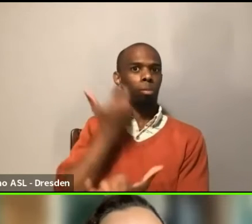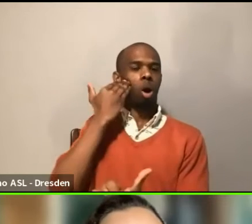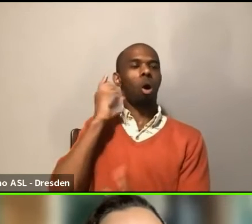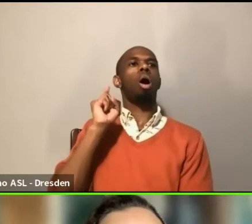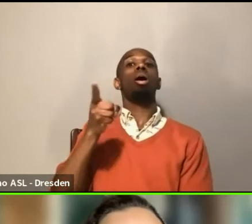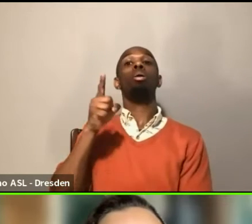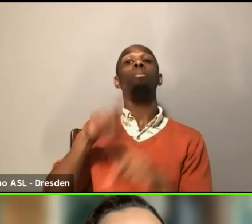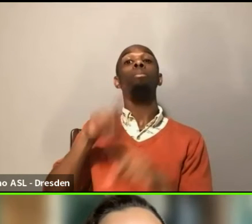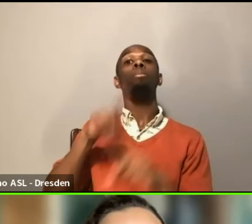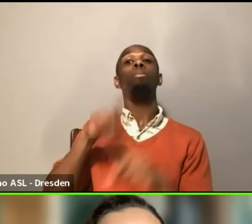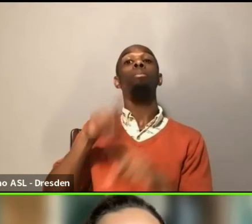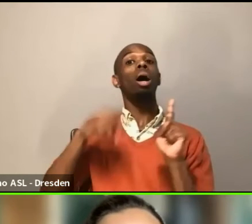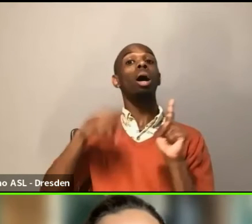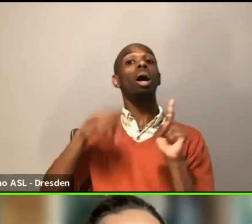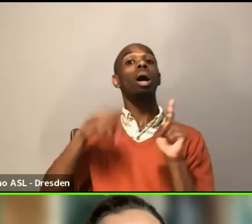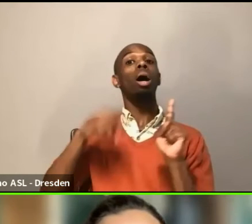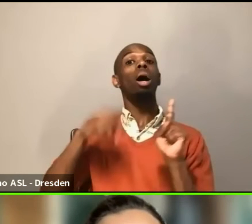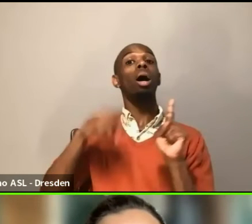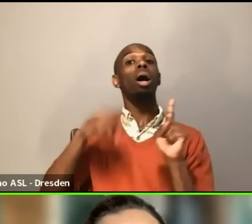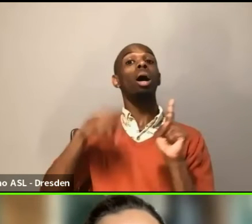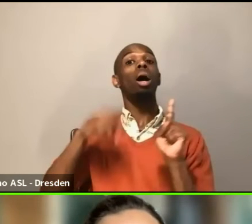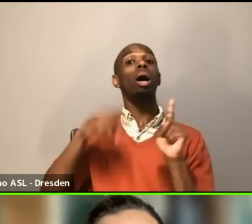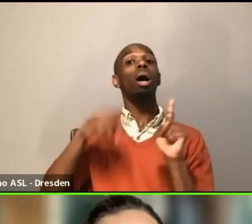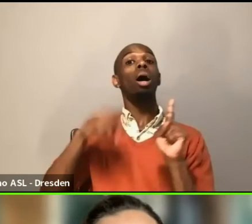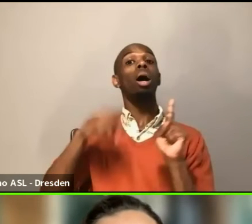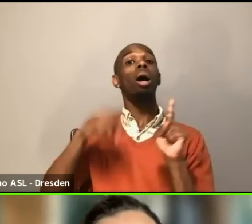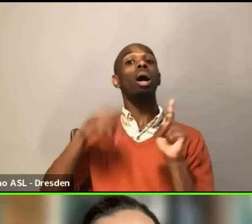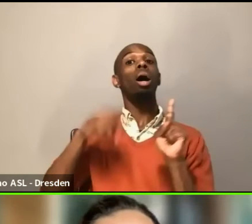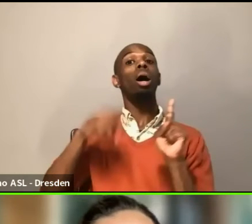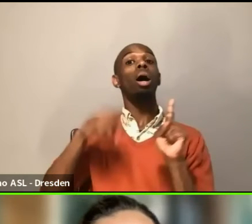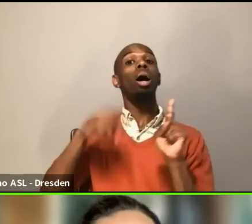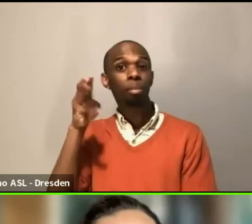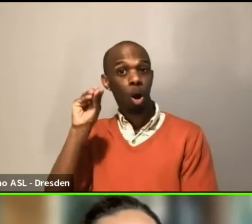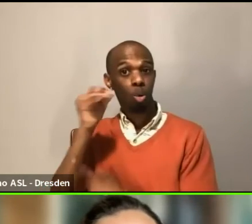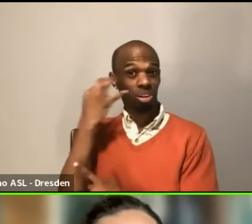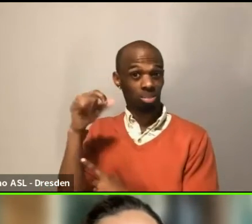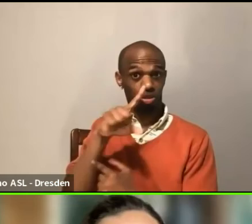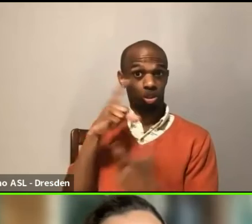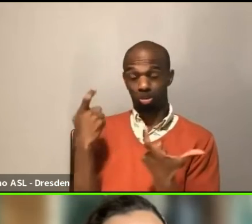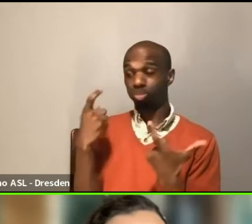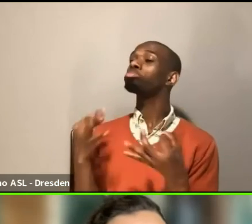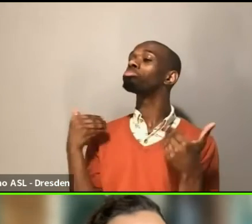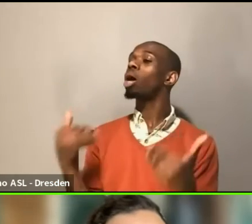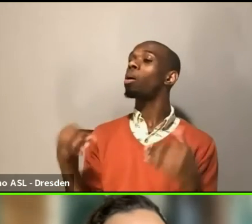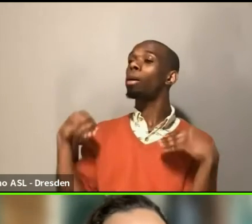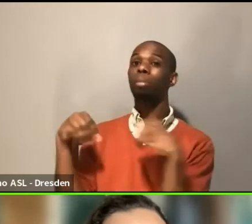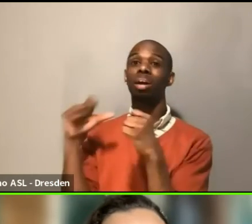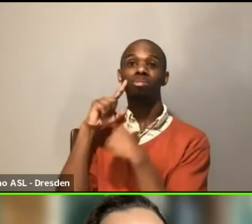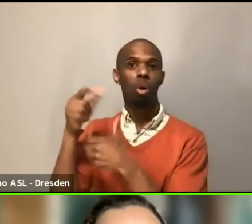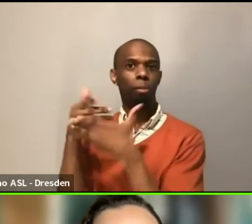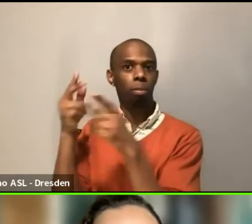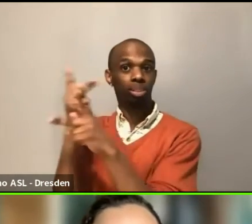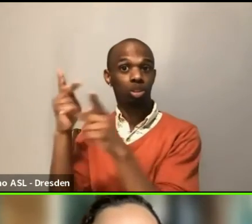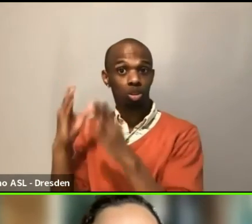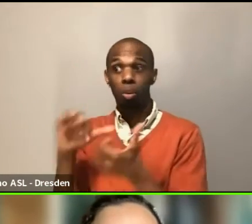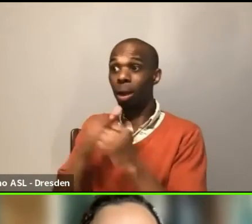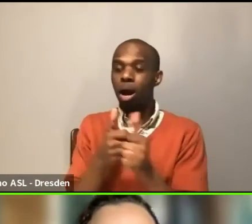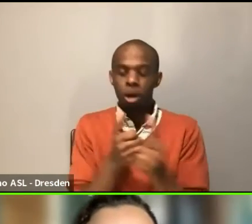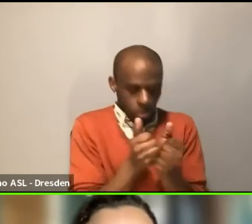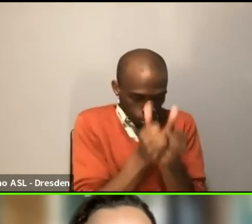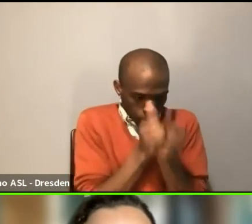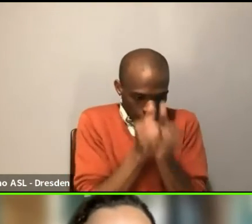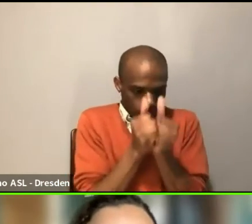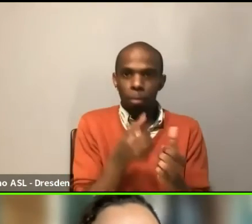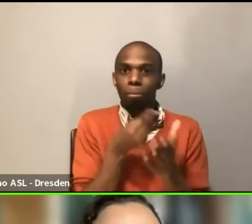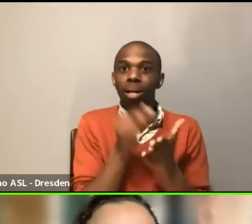know, working with my team, like I have an excellent general manager, associate producer, Celine, who worked with me very closely. And I was literally like, this is what